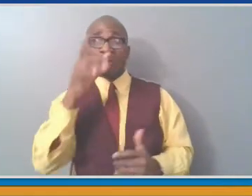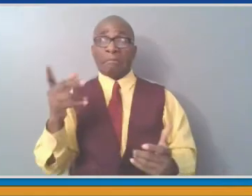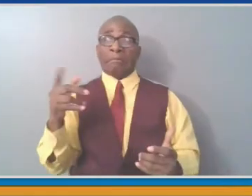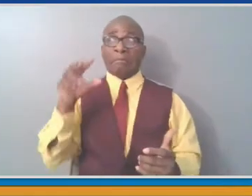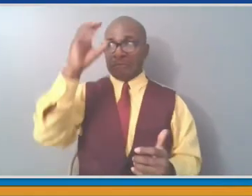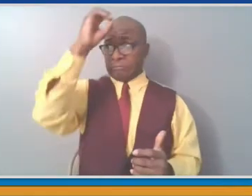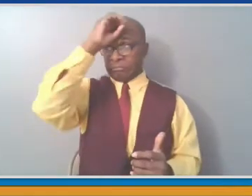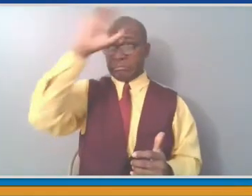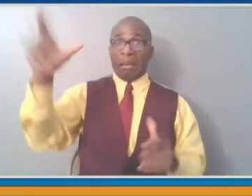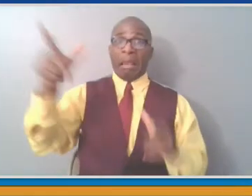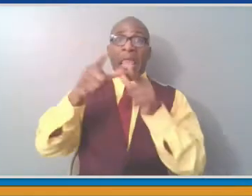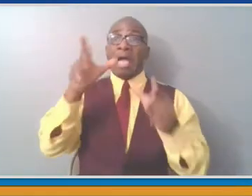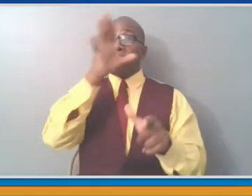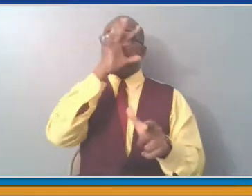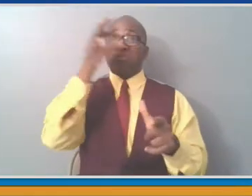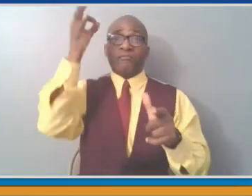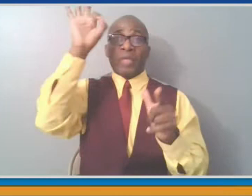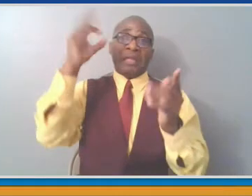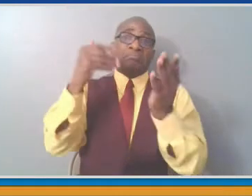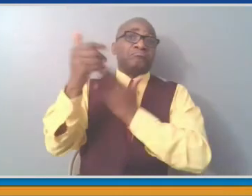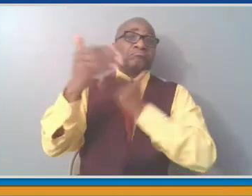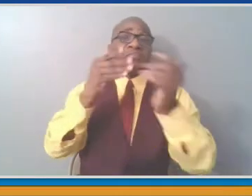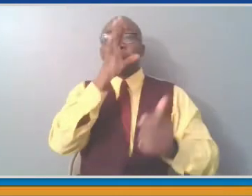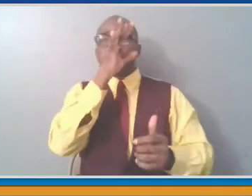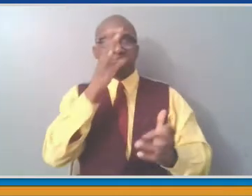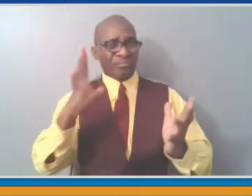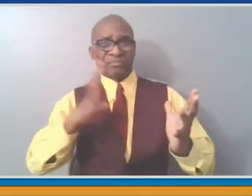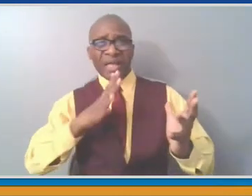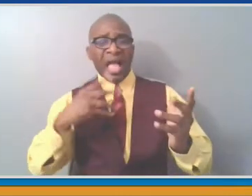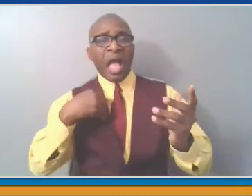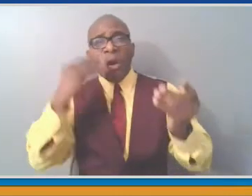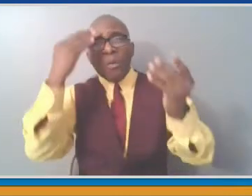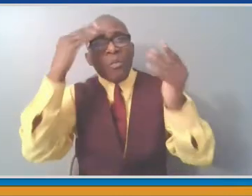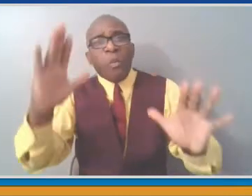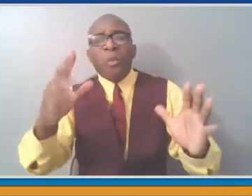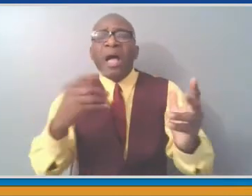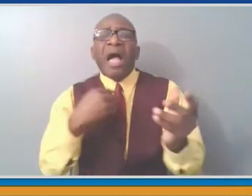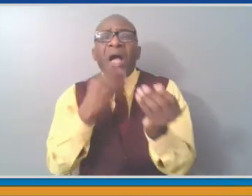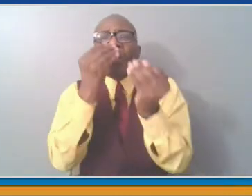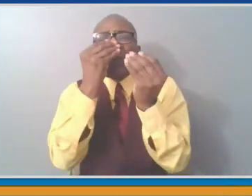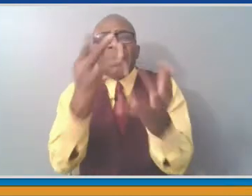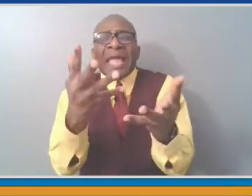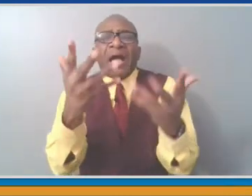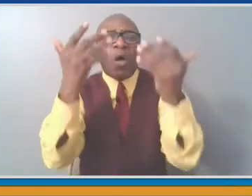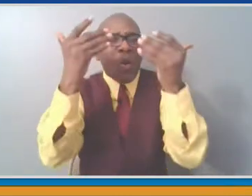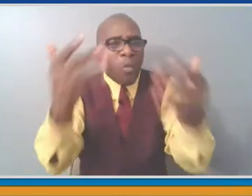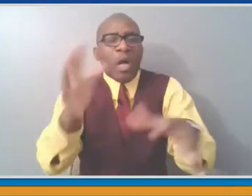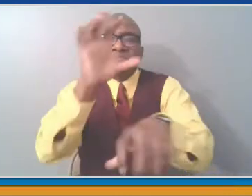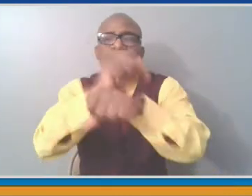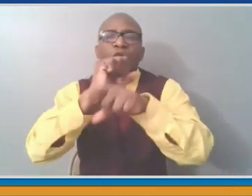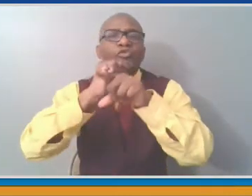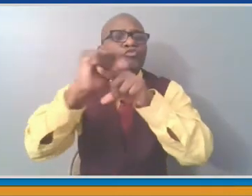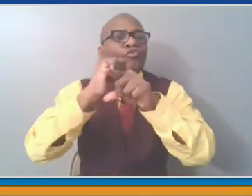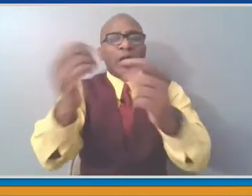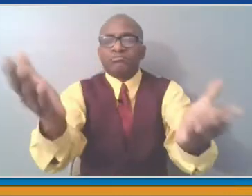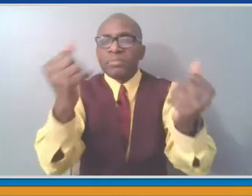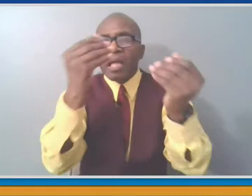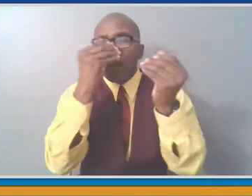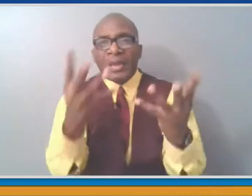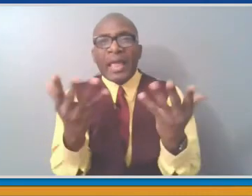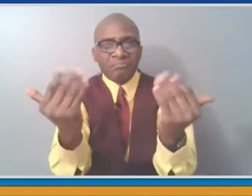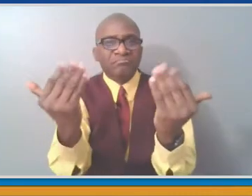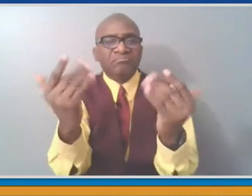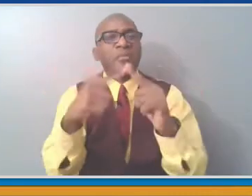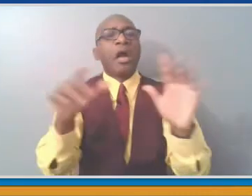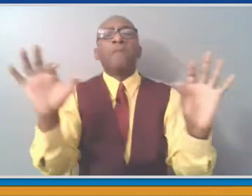have to do to try to communicate to our people so that everybody can be vaccinated. That's the purpose behind us here. We want to highlight that we have been working not only with